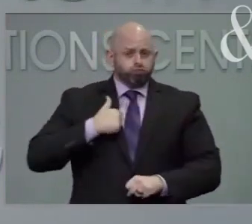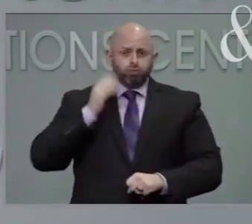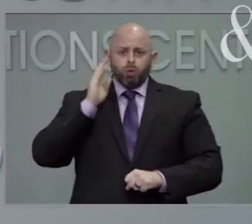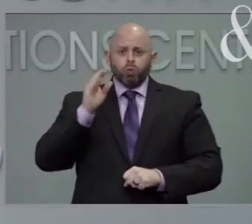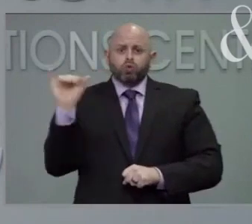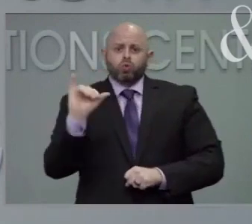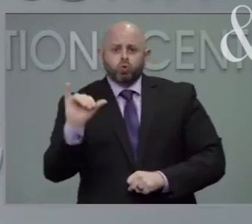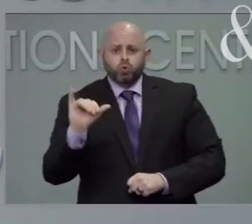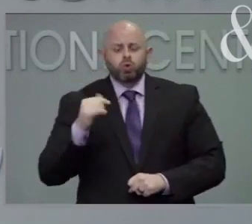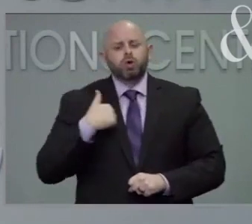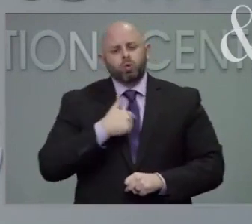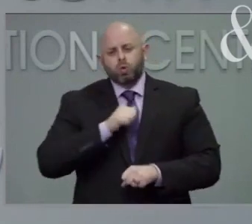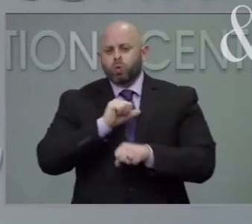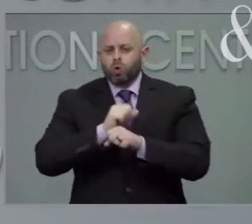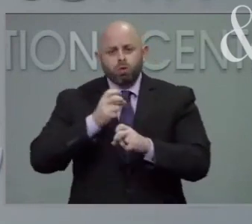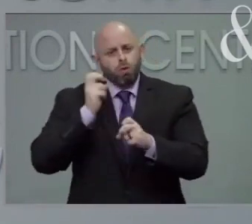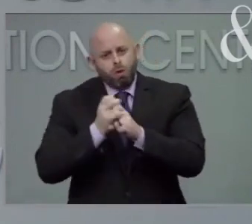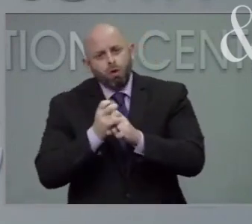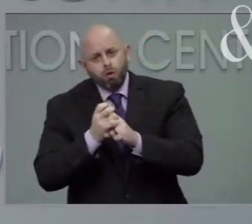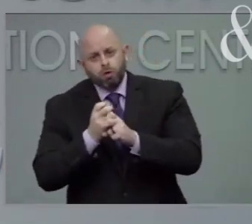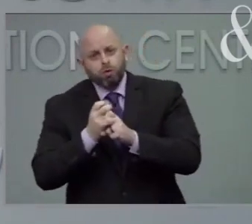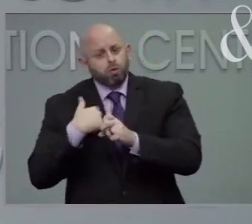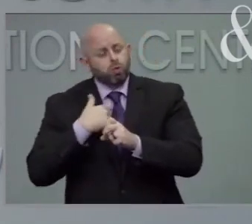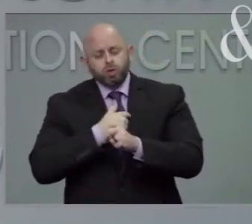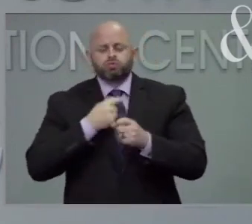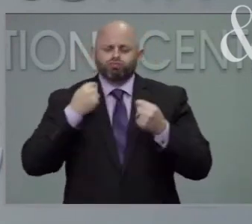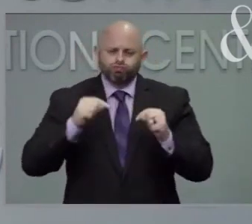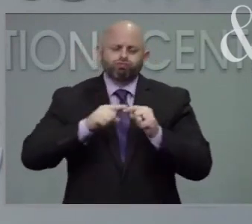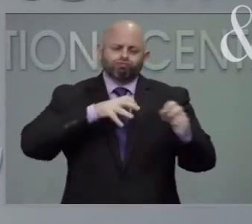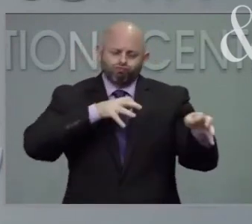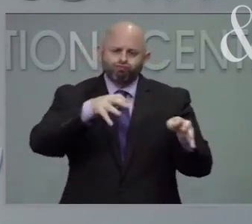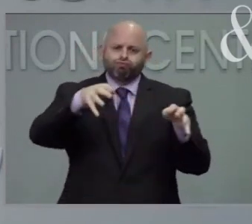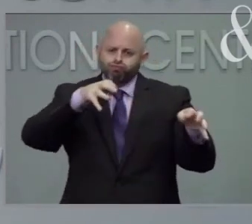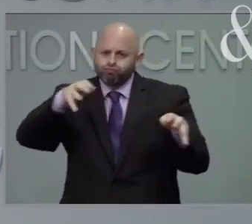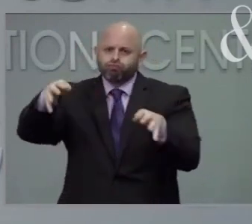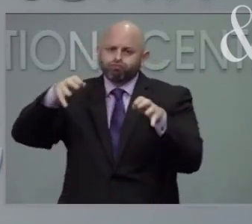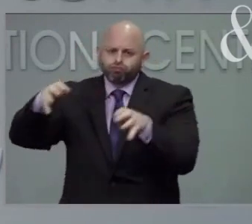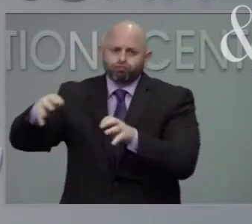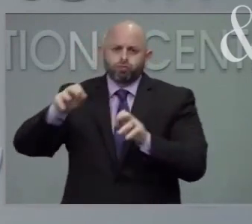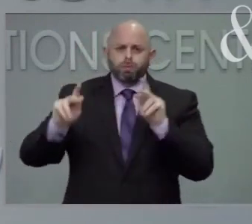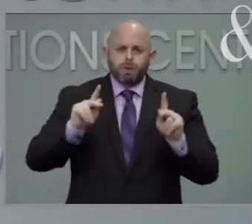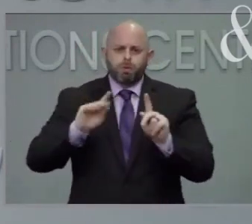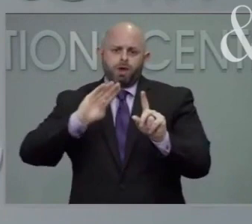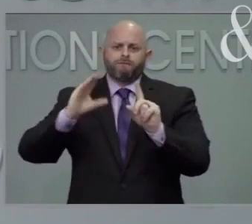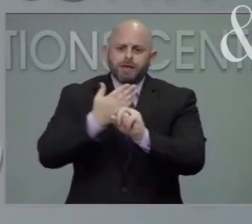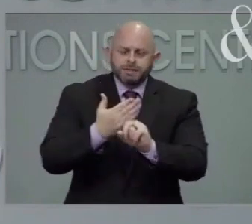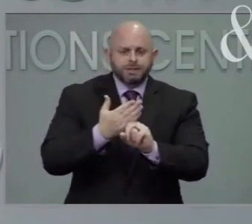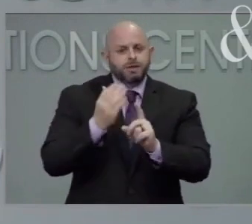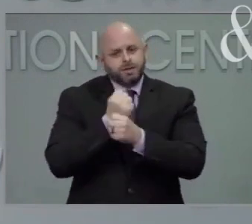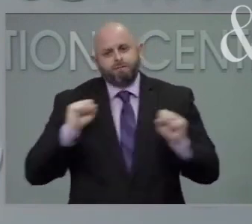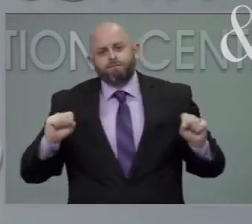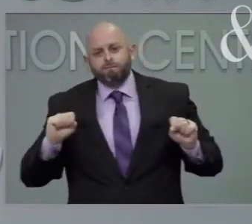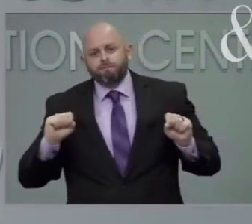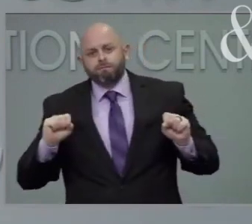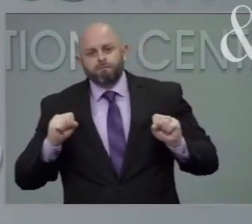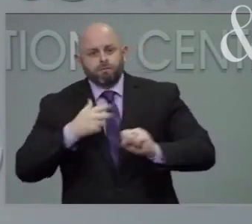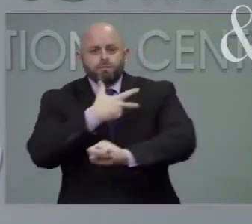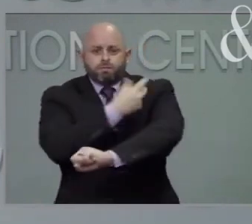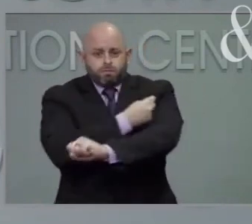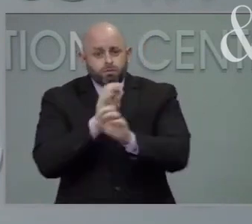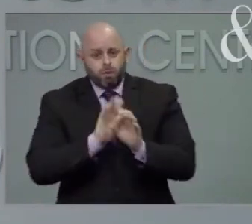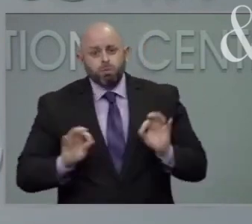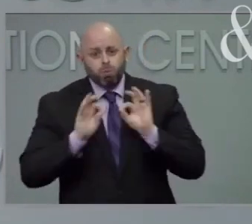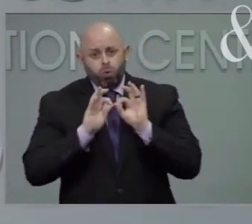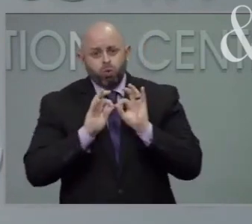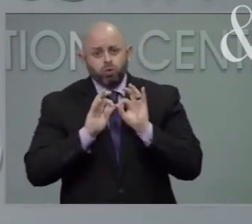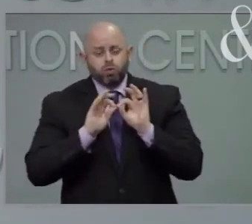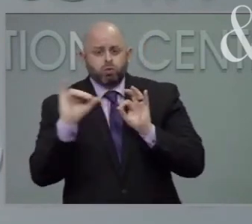But we're going to be working extraordinarily hard to convince people that this is important to do.